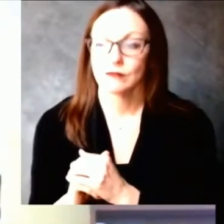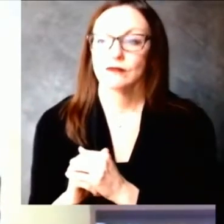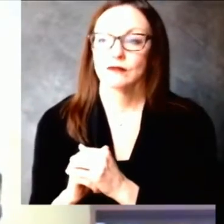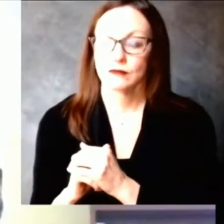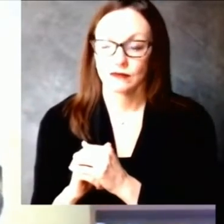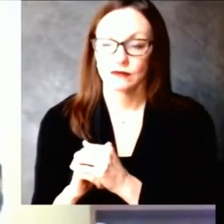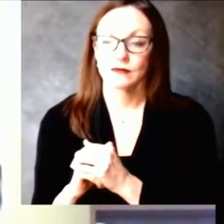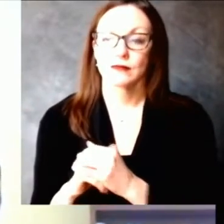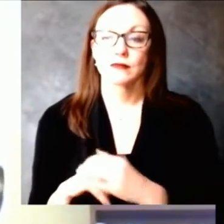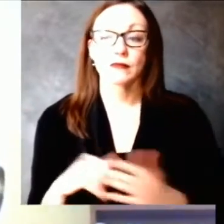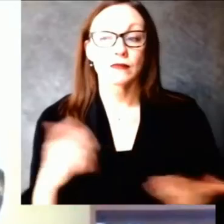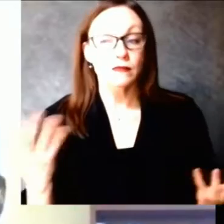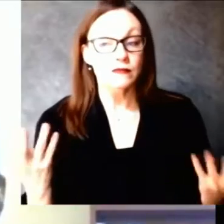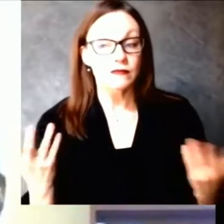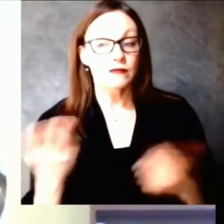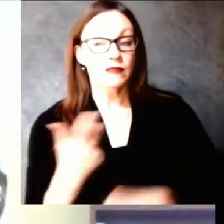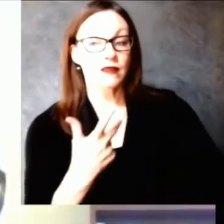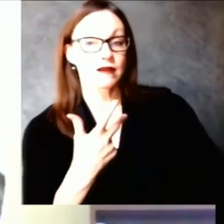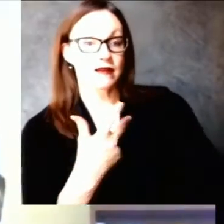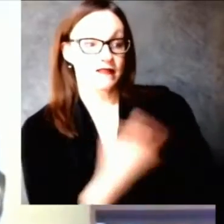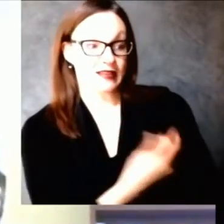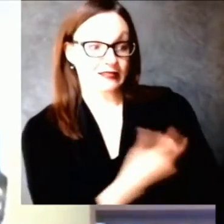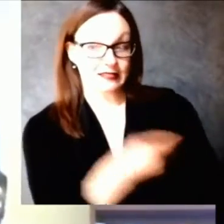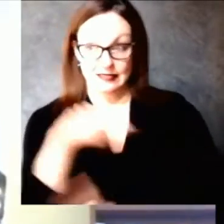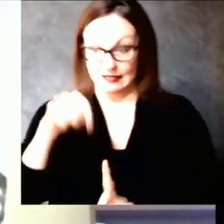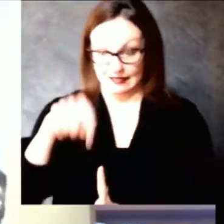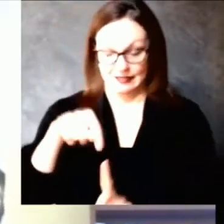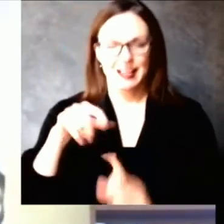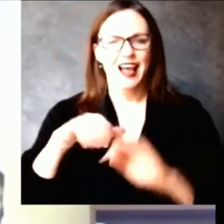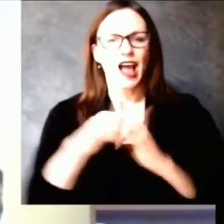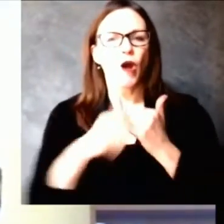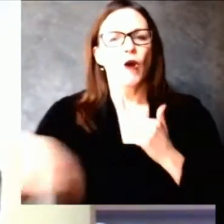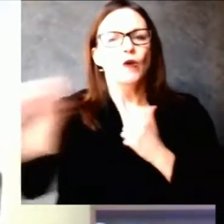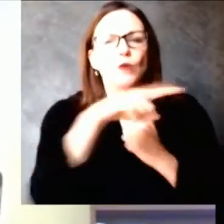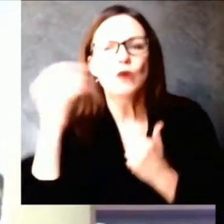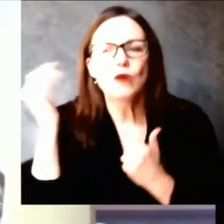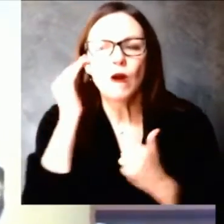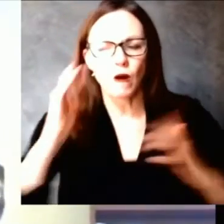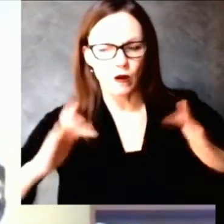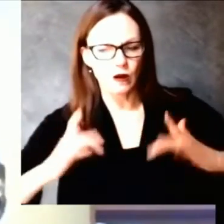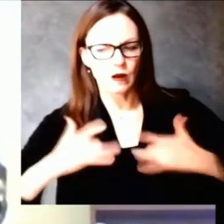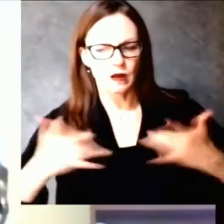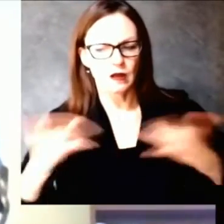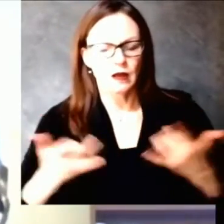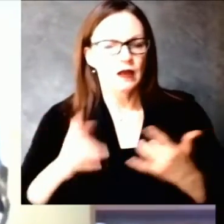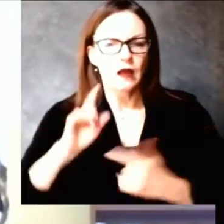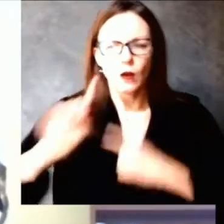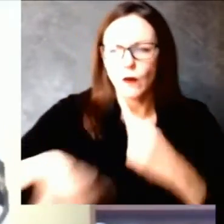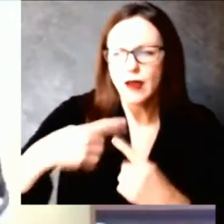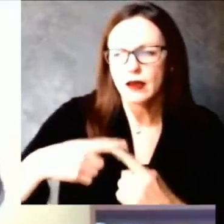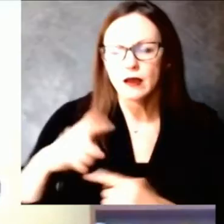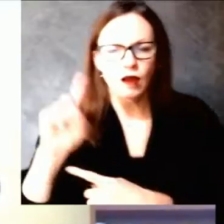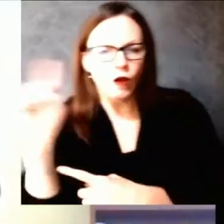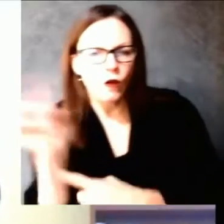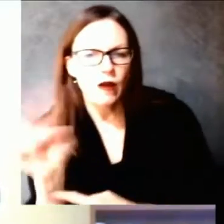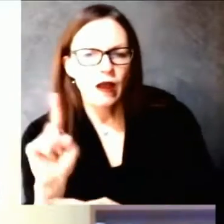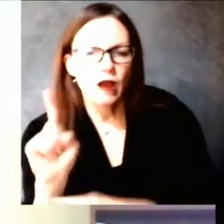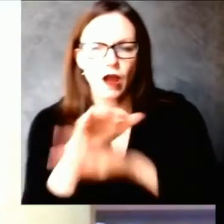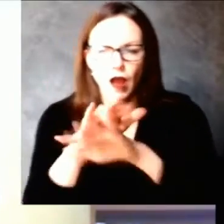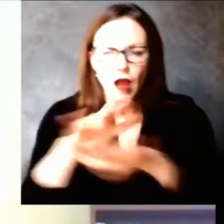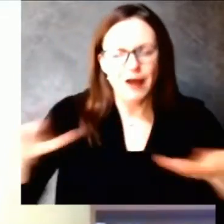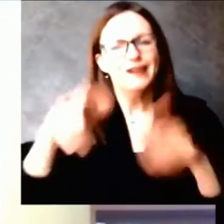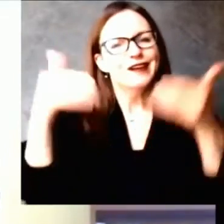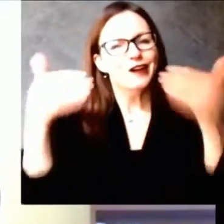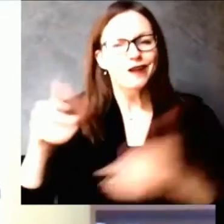much more detailed information about vaccine administration on our vaccine data dashboard. The